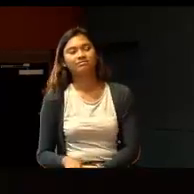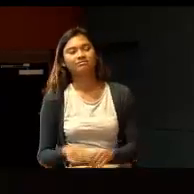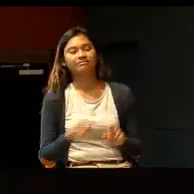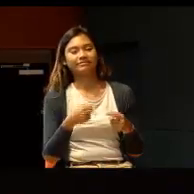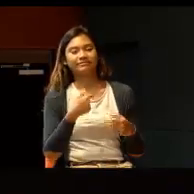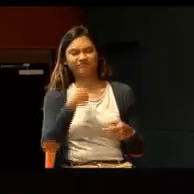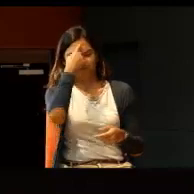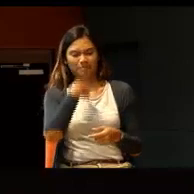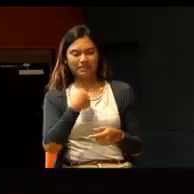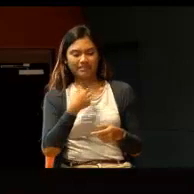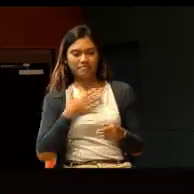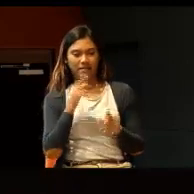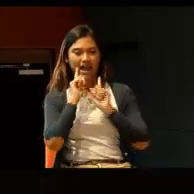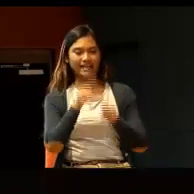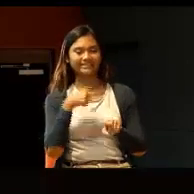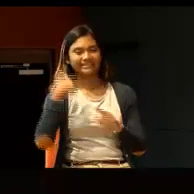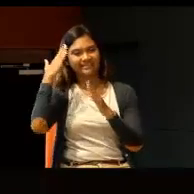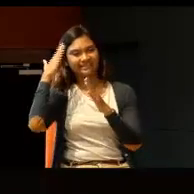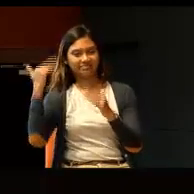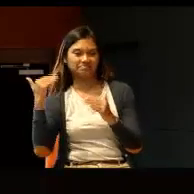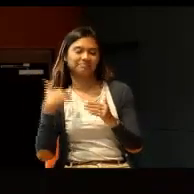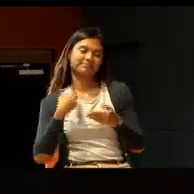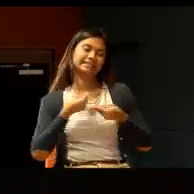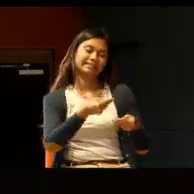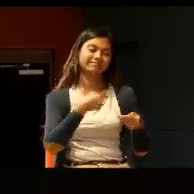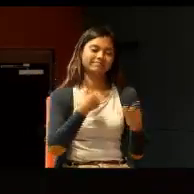reasons, like I want to make a difference.